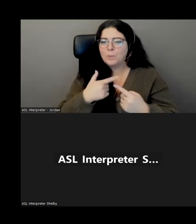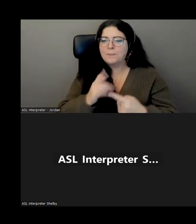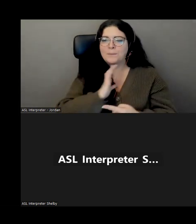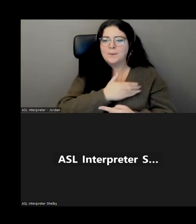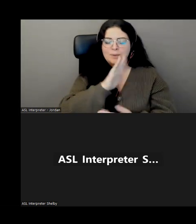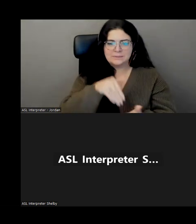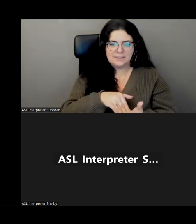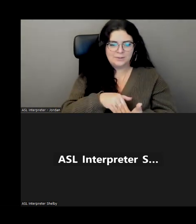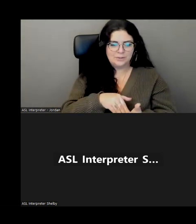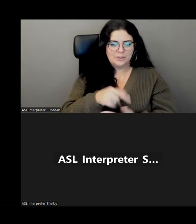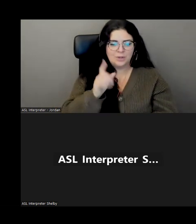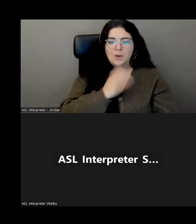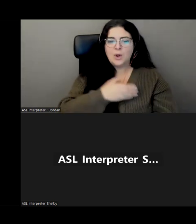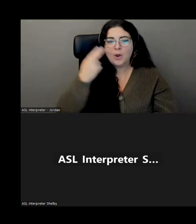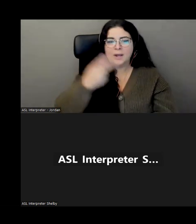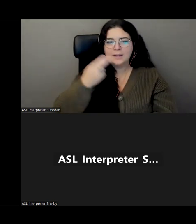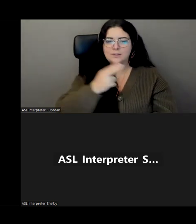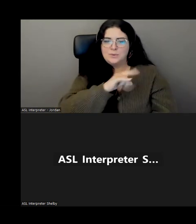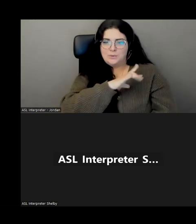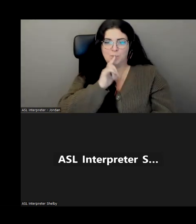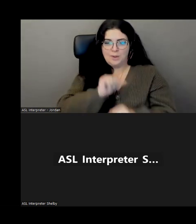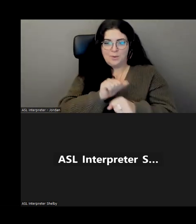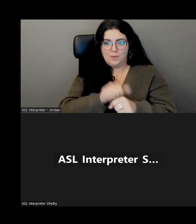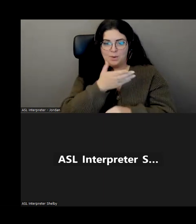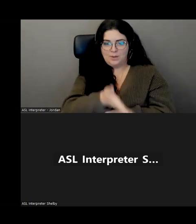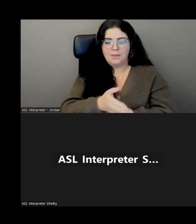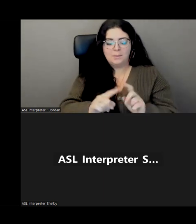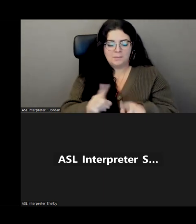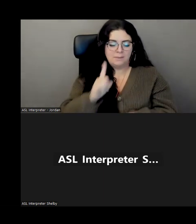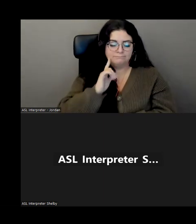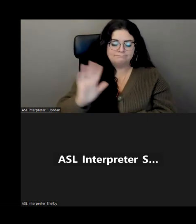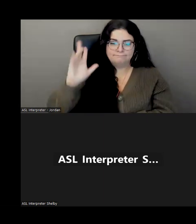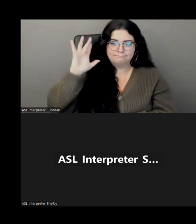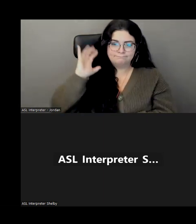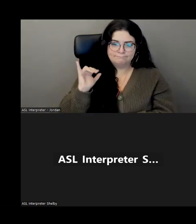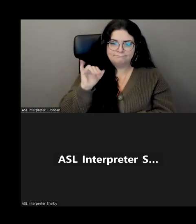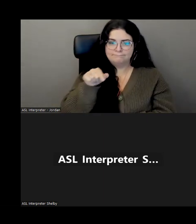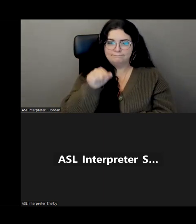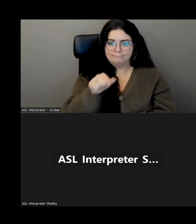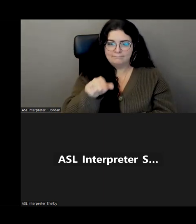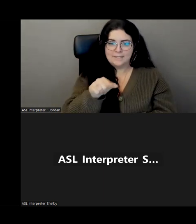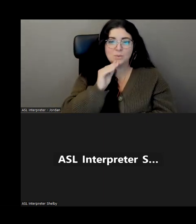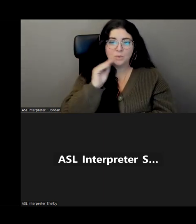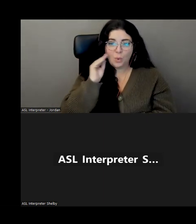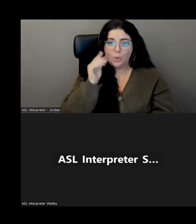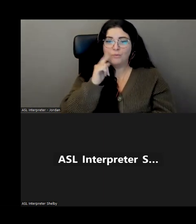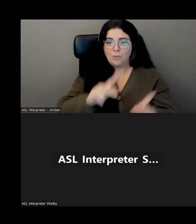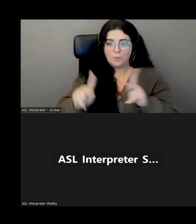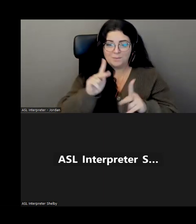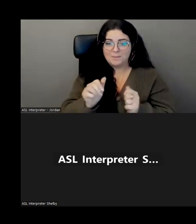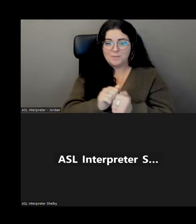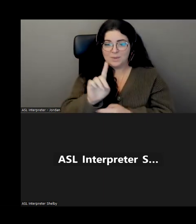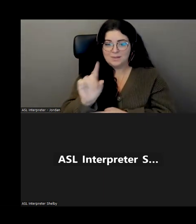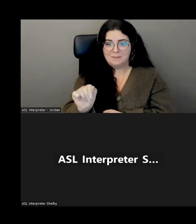Our history is kind of neat. I work there now, but once upon a time, this was actually a home for people with disabilities.